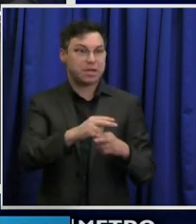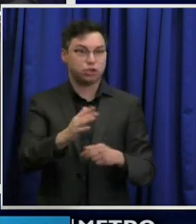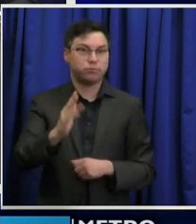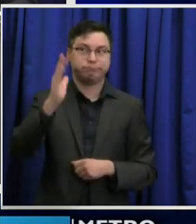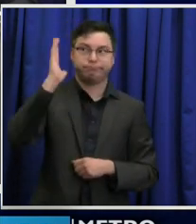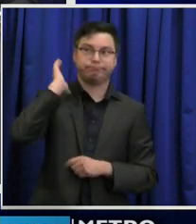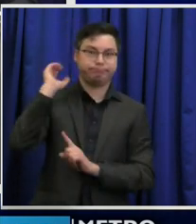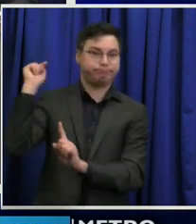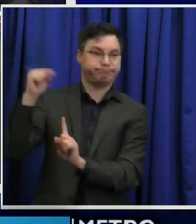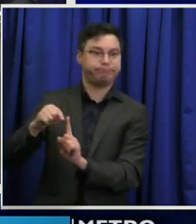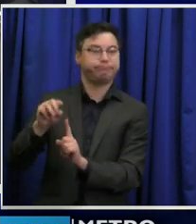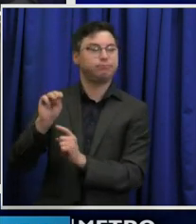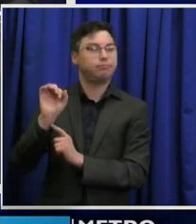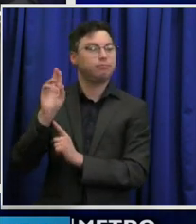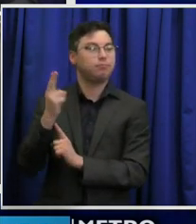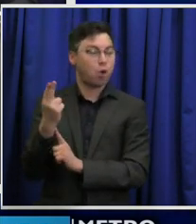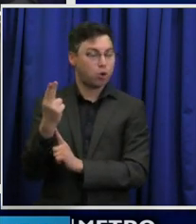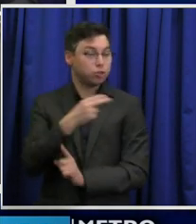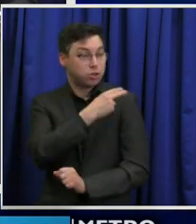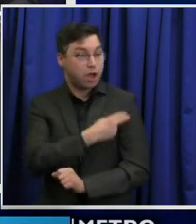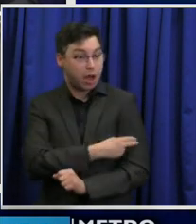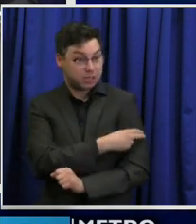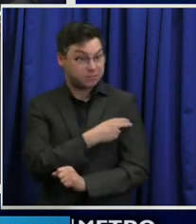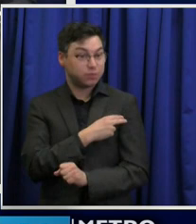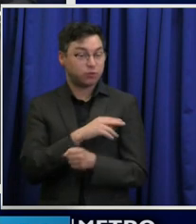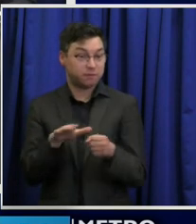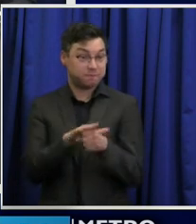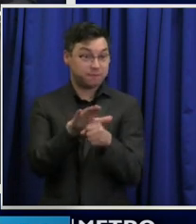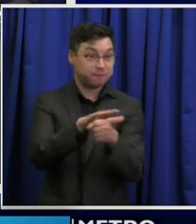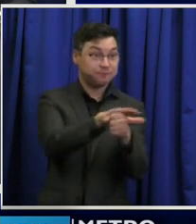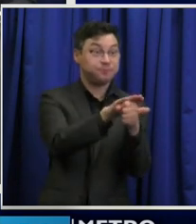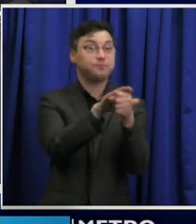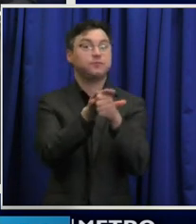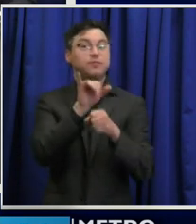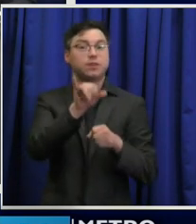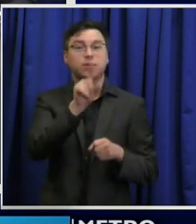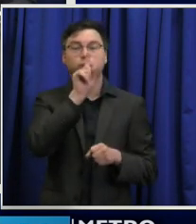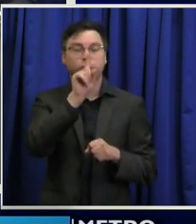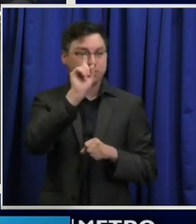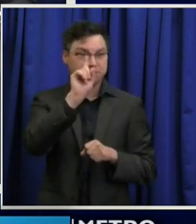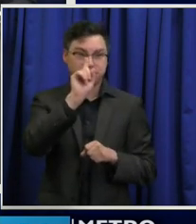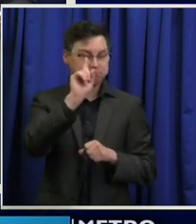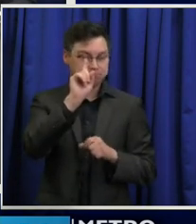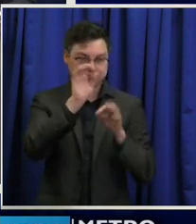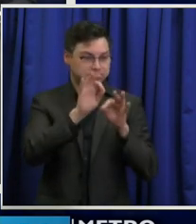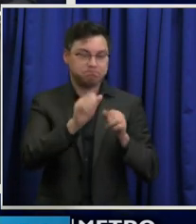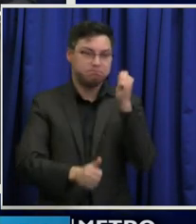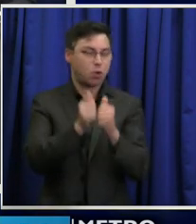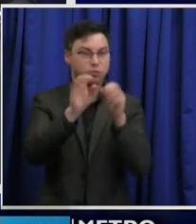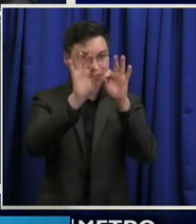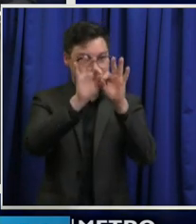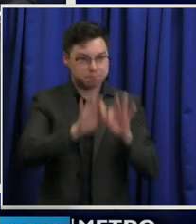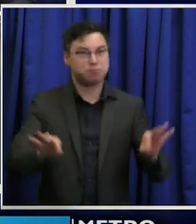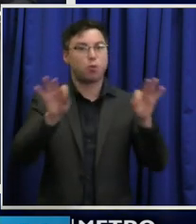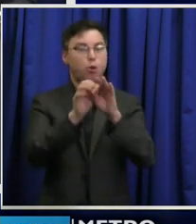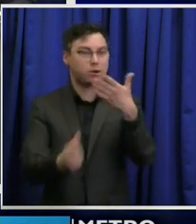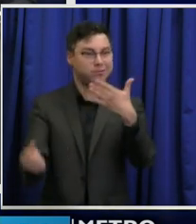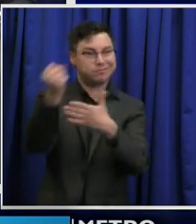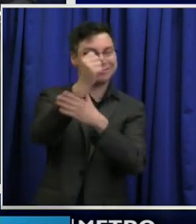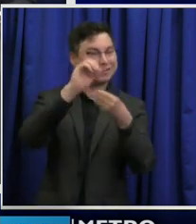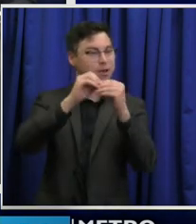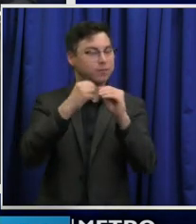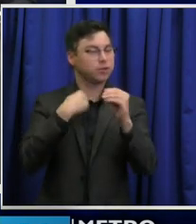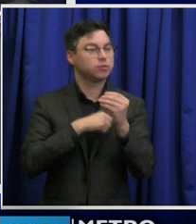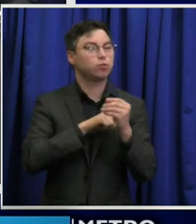um, hospital capacity is going to be the most important single metric. If our hospital partners were